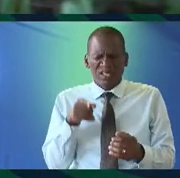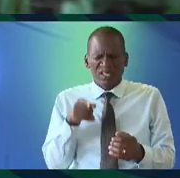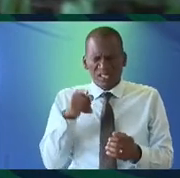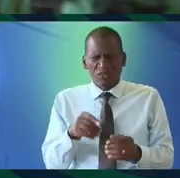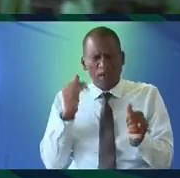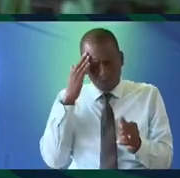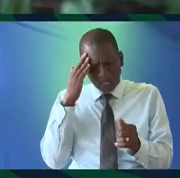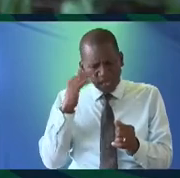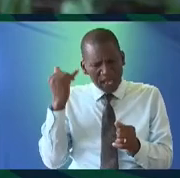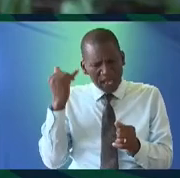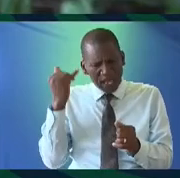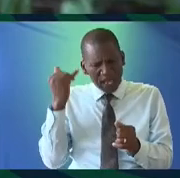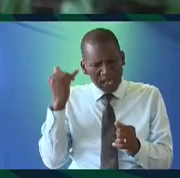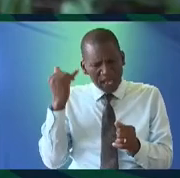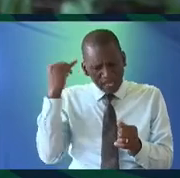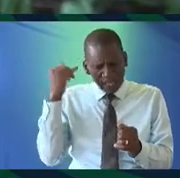such a well thought out